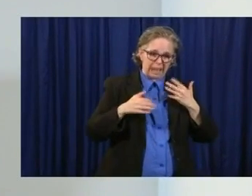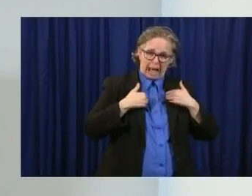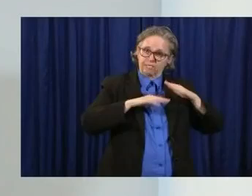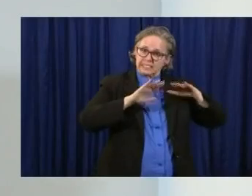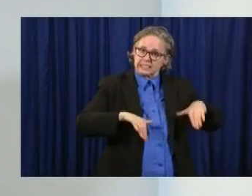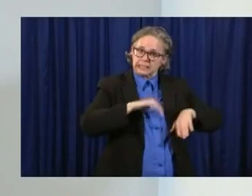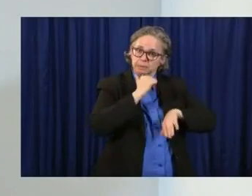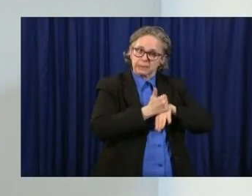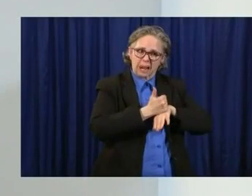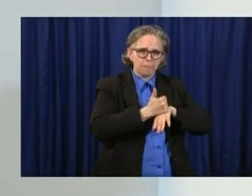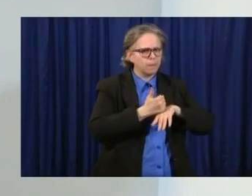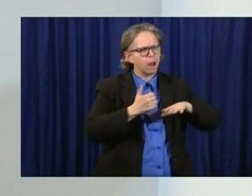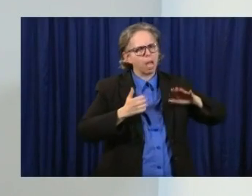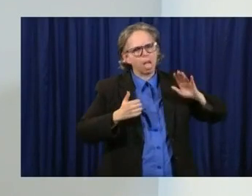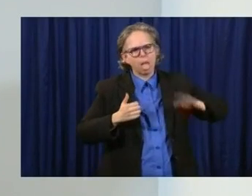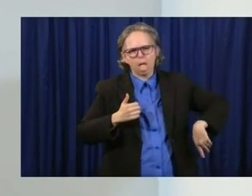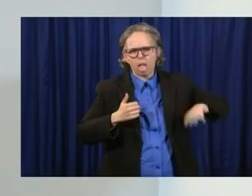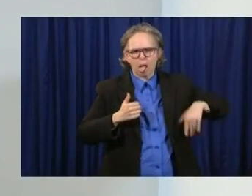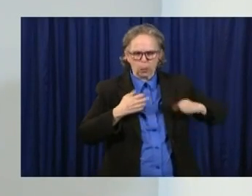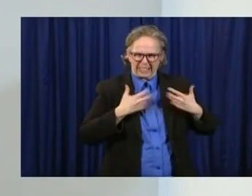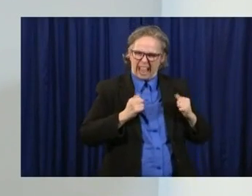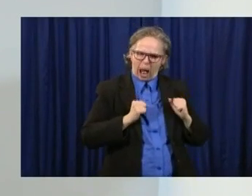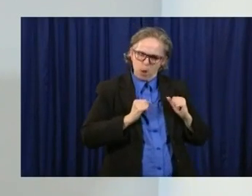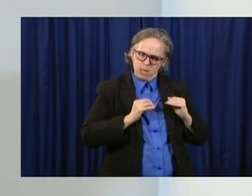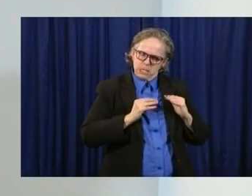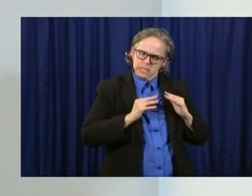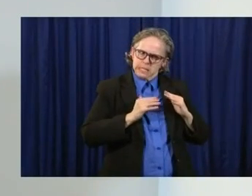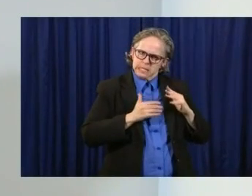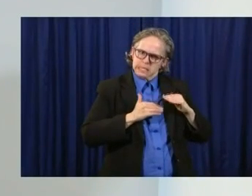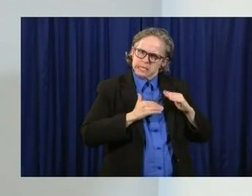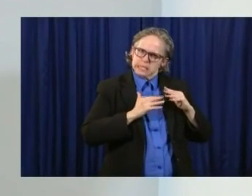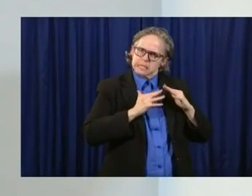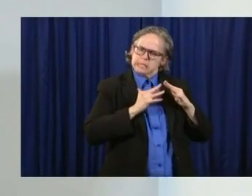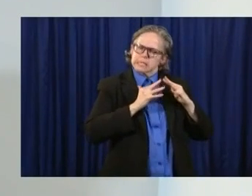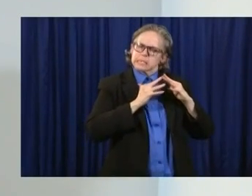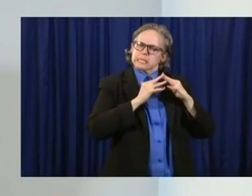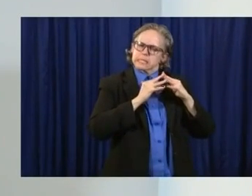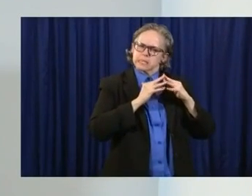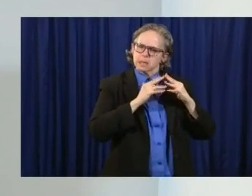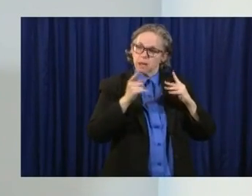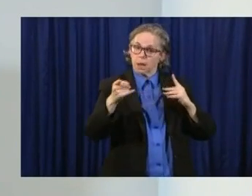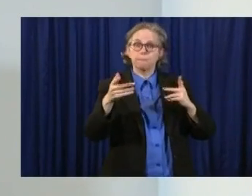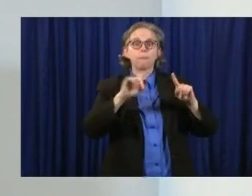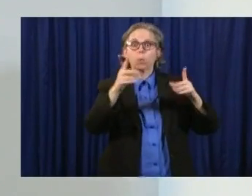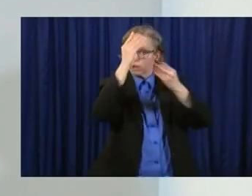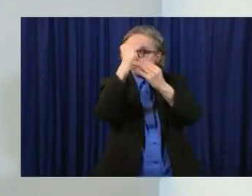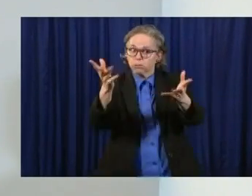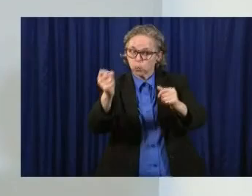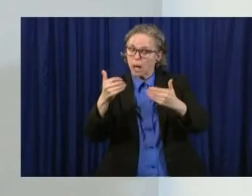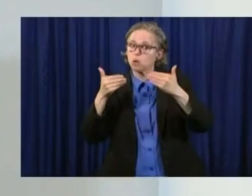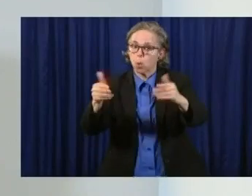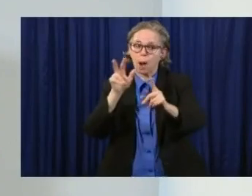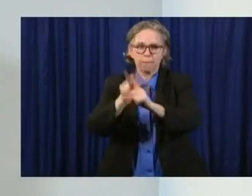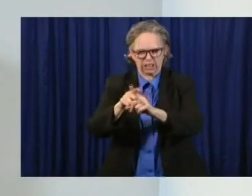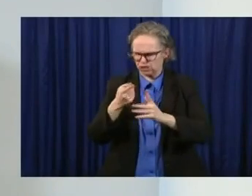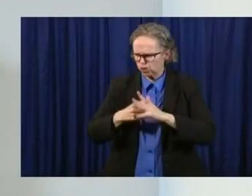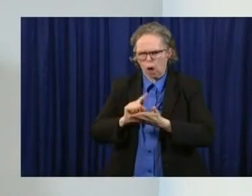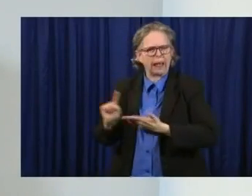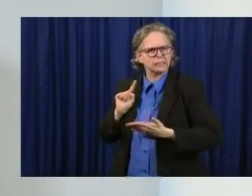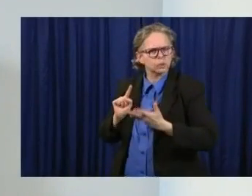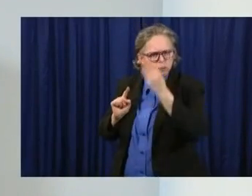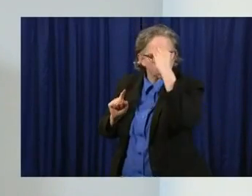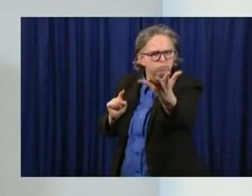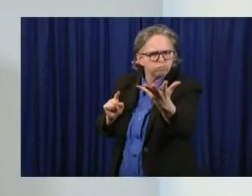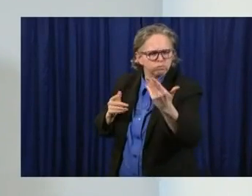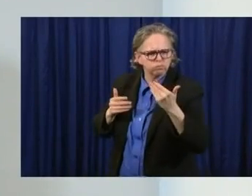new one. So now we're at the point you can apply. People have been doing that for a little over a week. We expect that sometime around mid